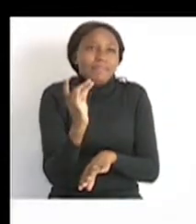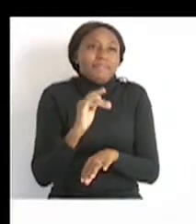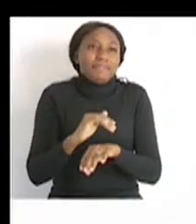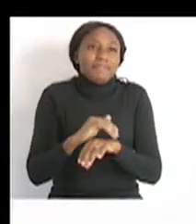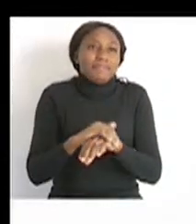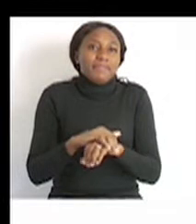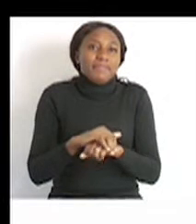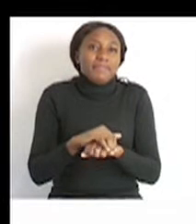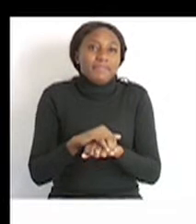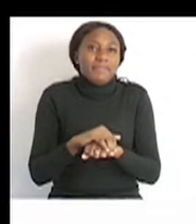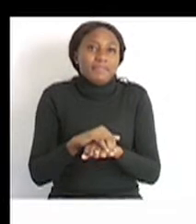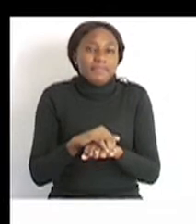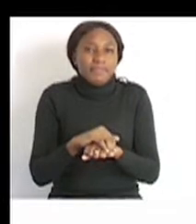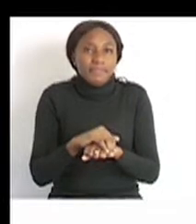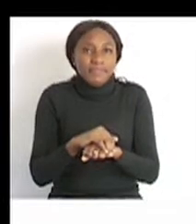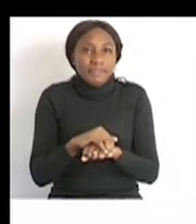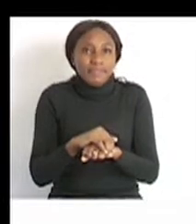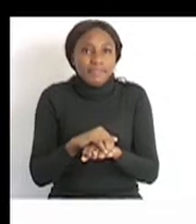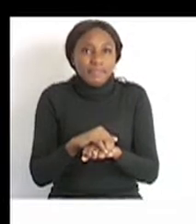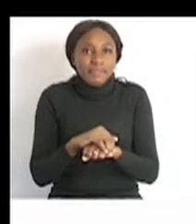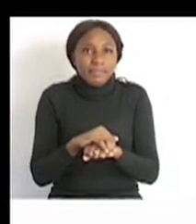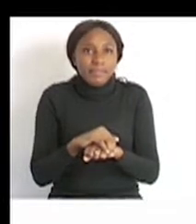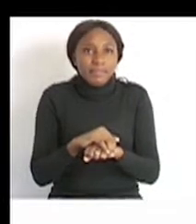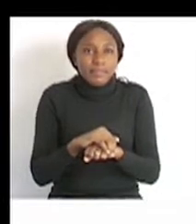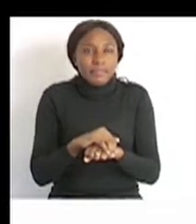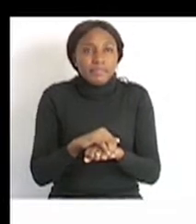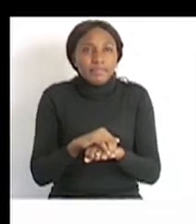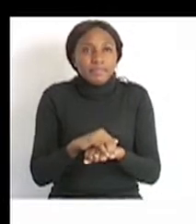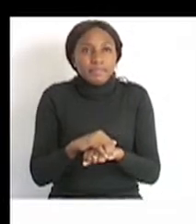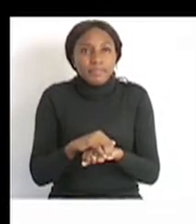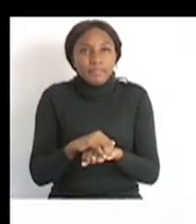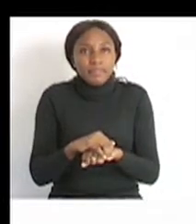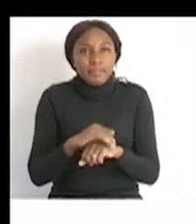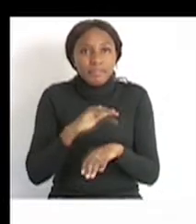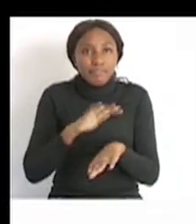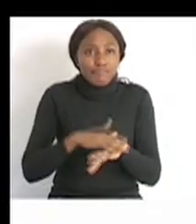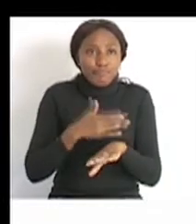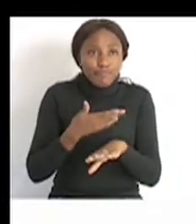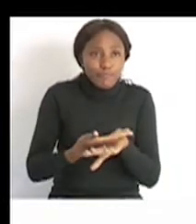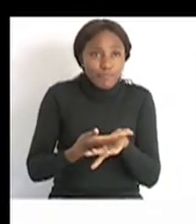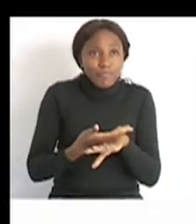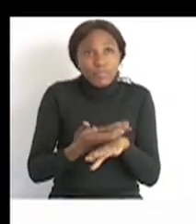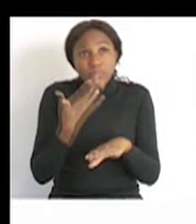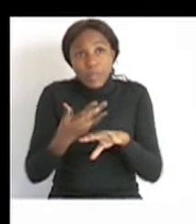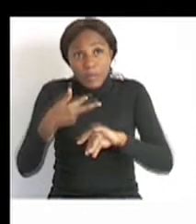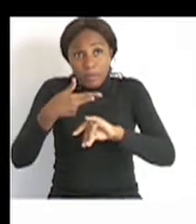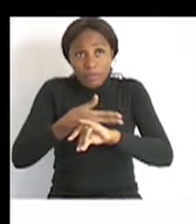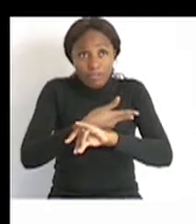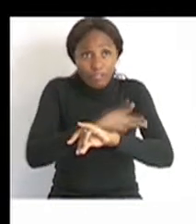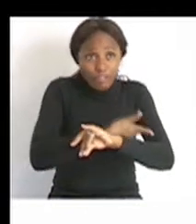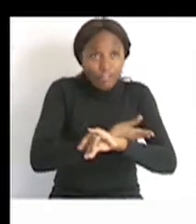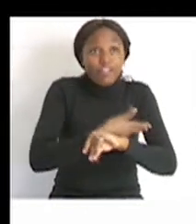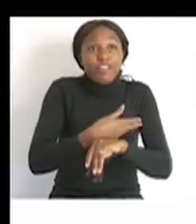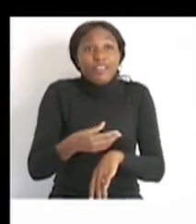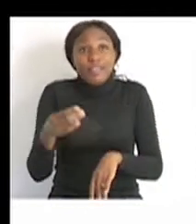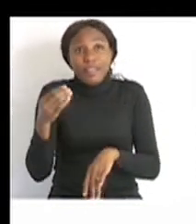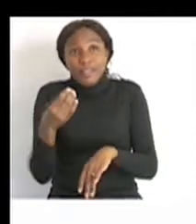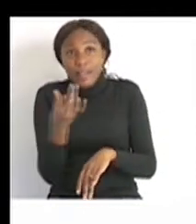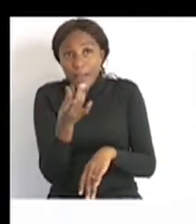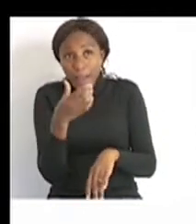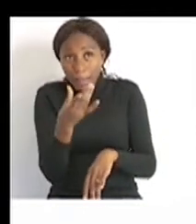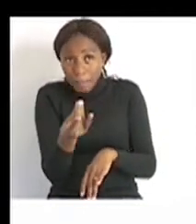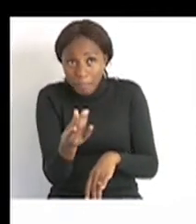Okay, so meat is something that we get from animals. Think of those lamb chops or pork ribs or even chicken